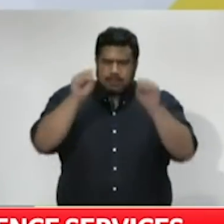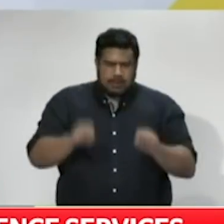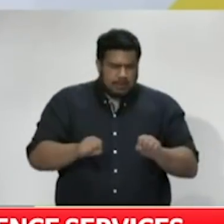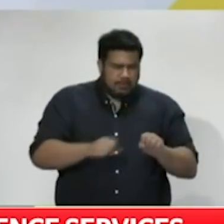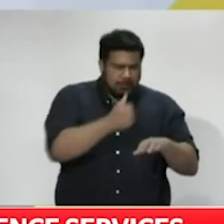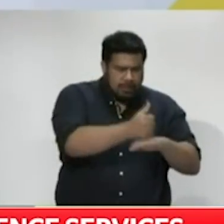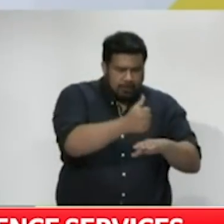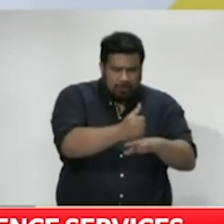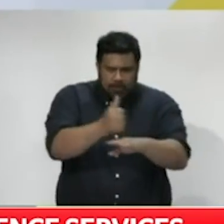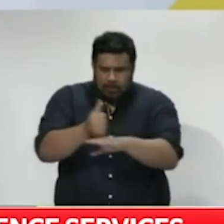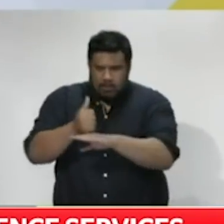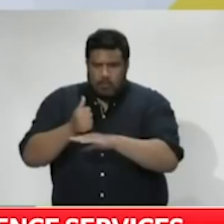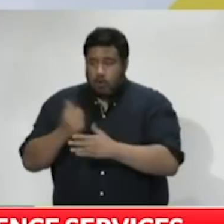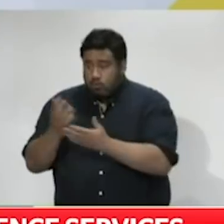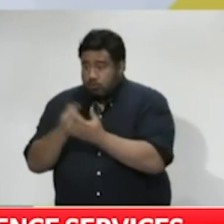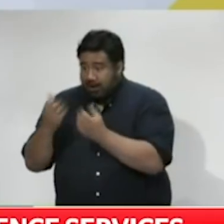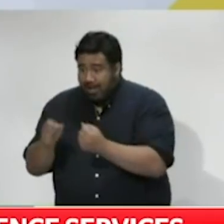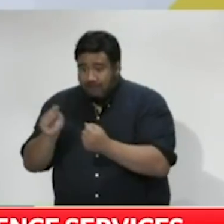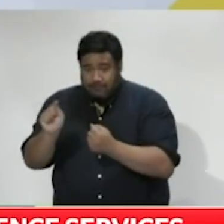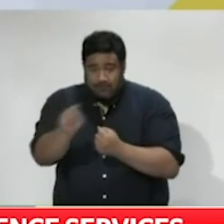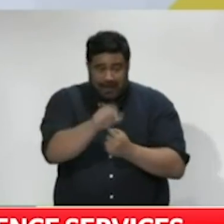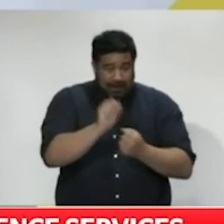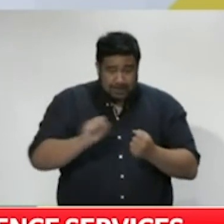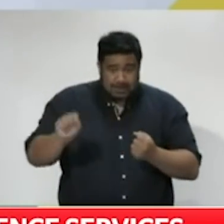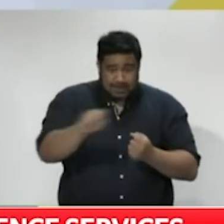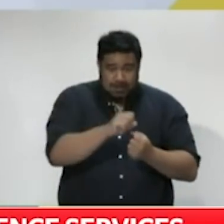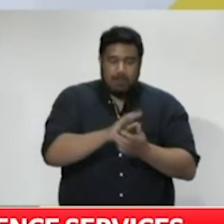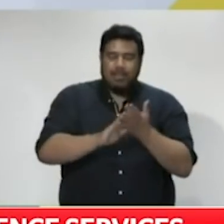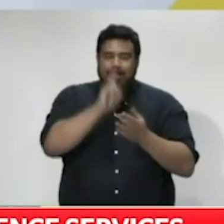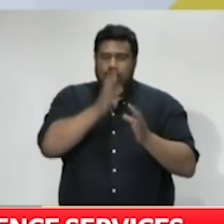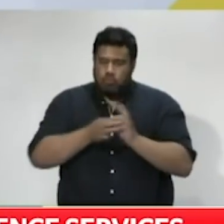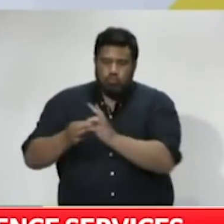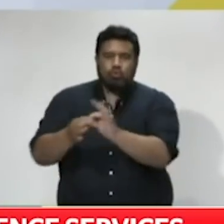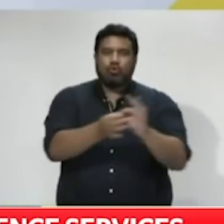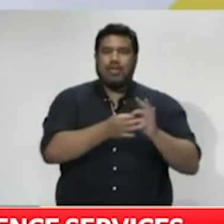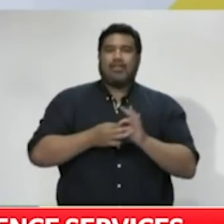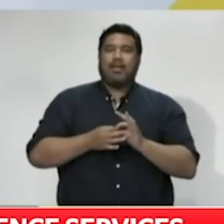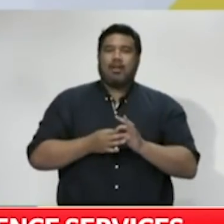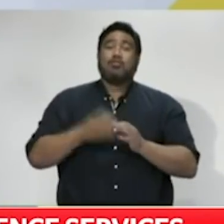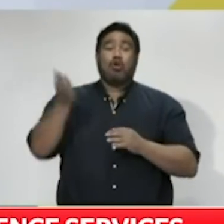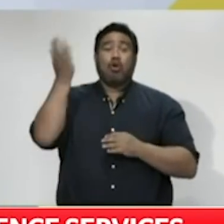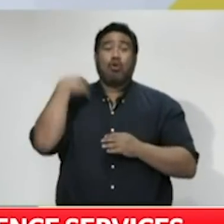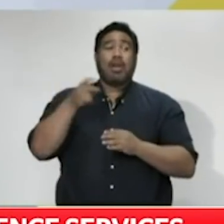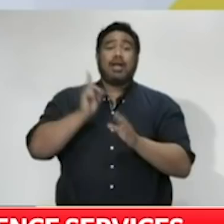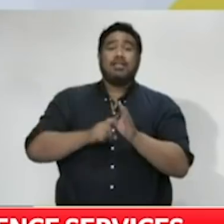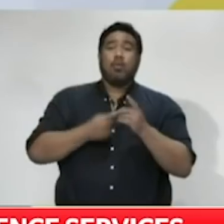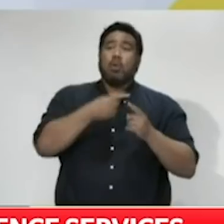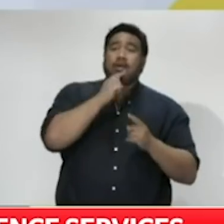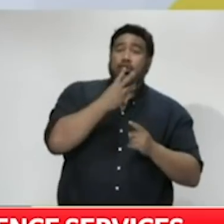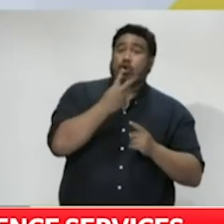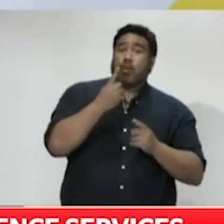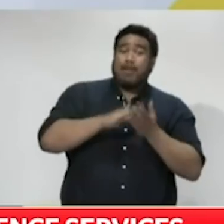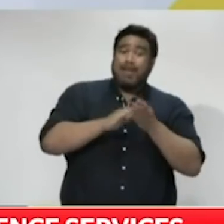had the resources they needed to participate in that. We provided then $131 million over four